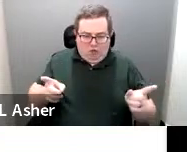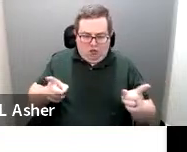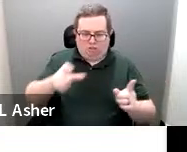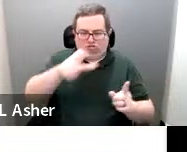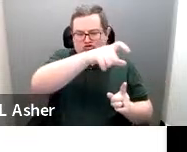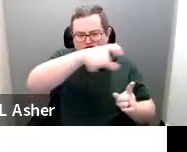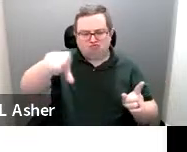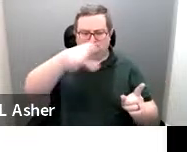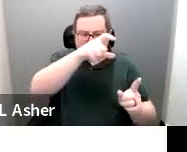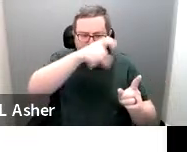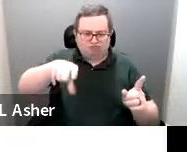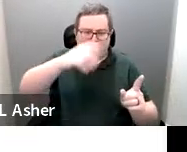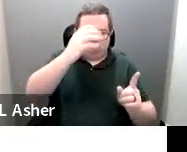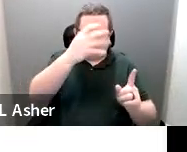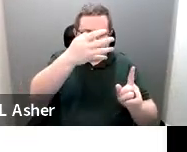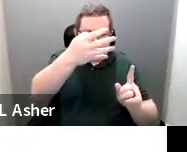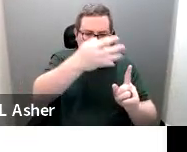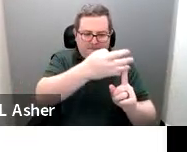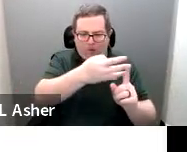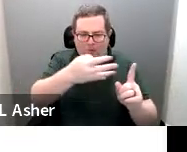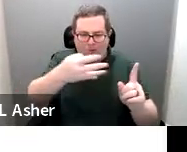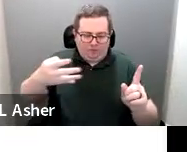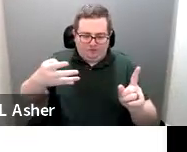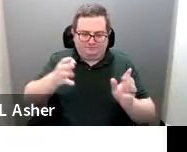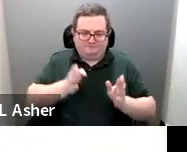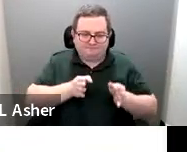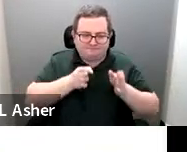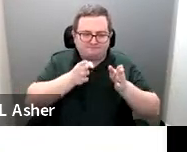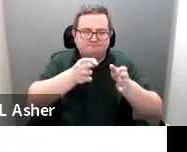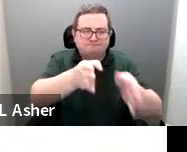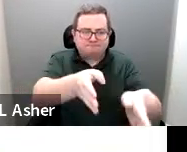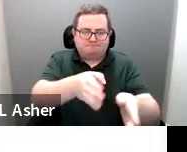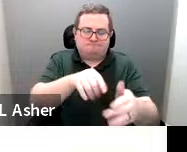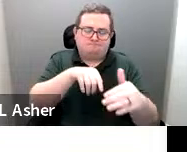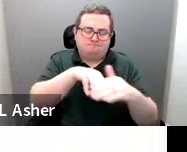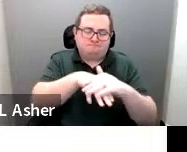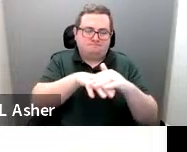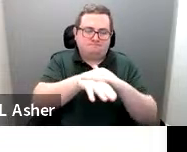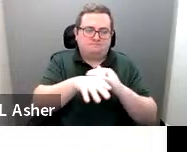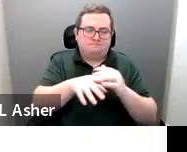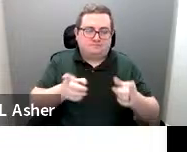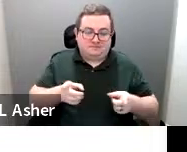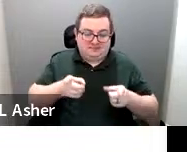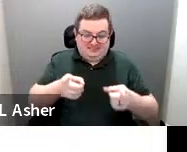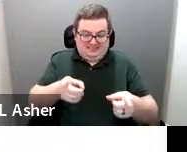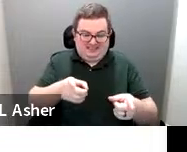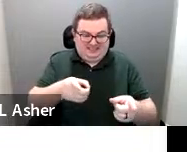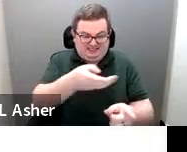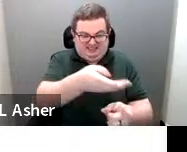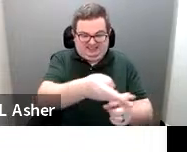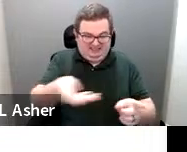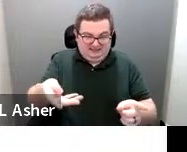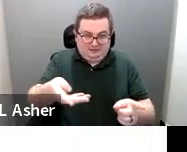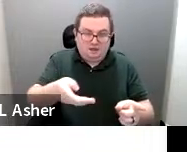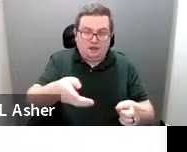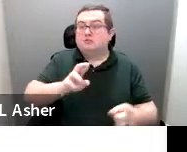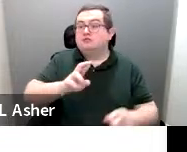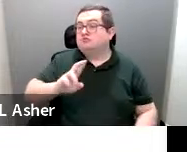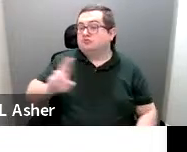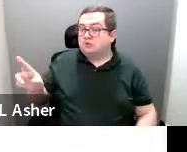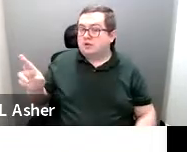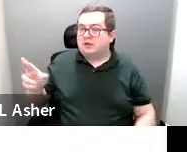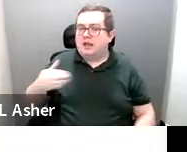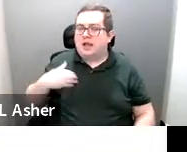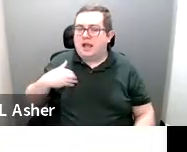that are running perpendicular to the direction of the access aisle. But then on the right, we have